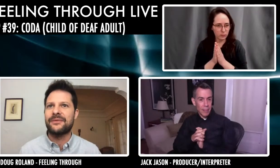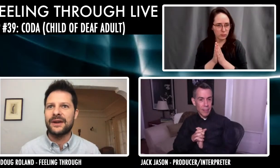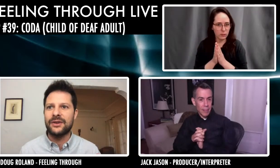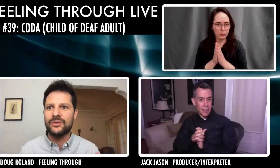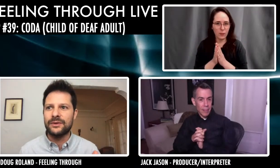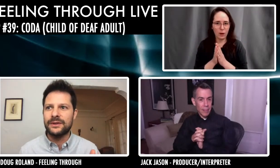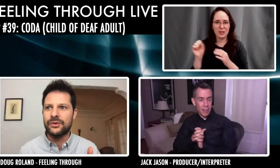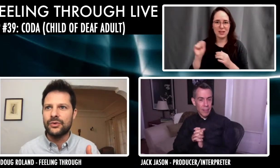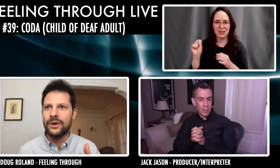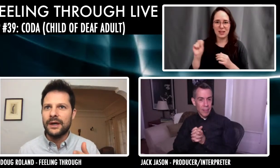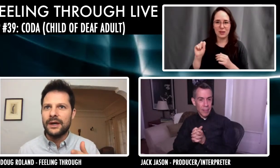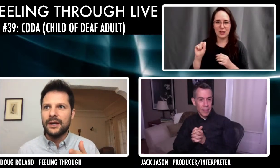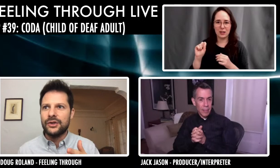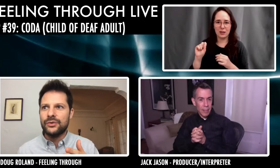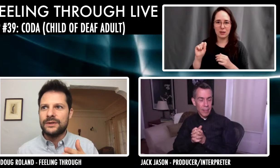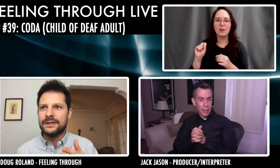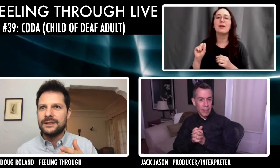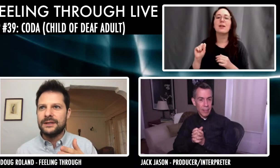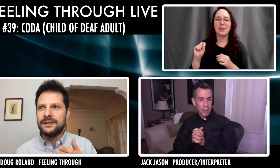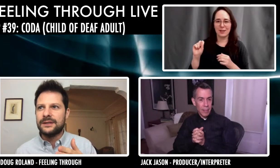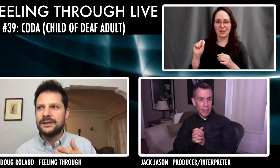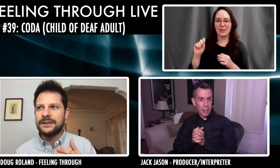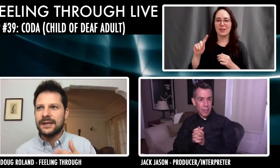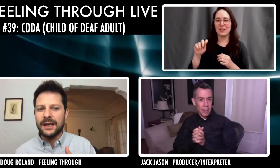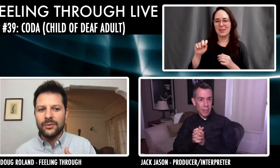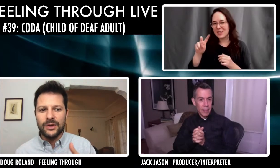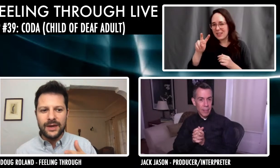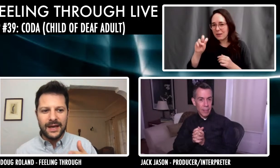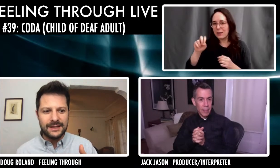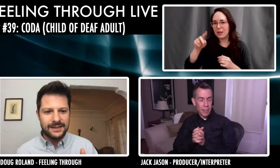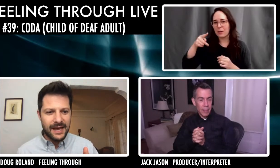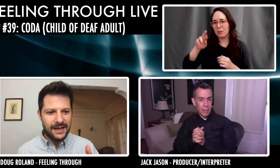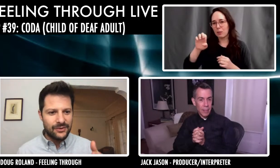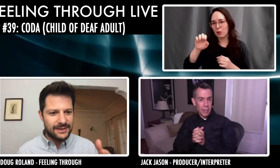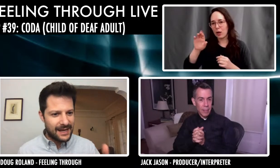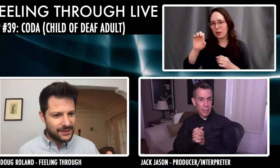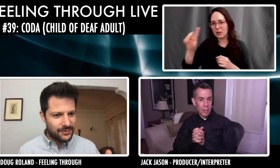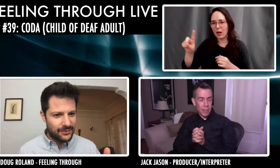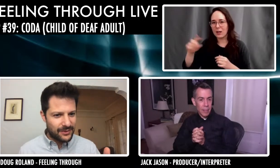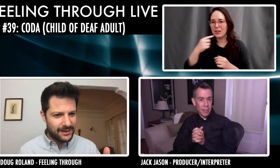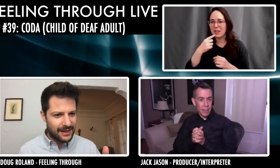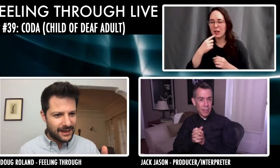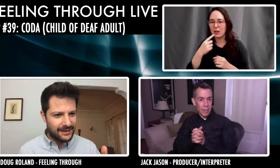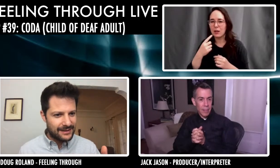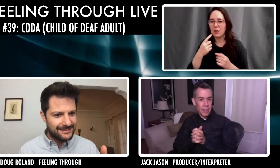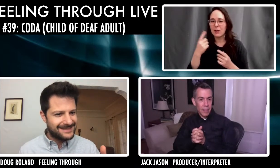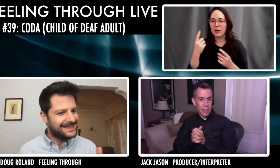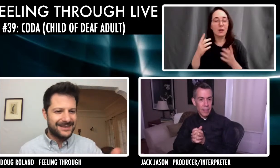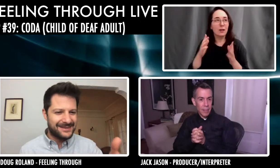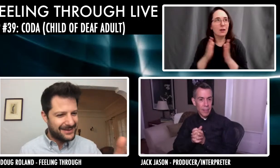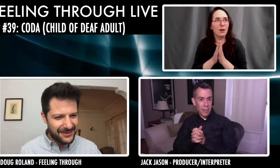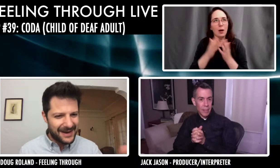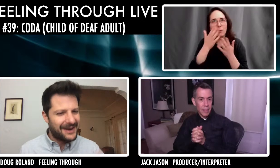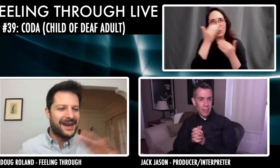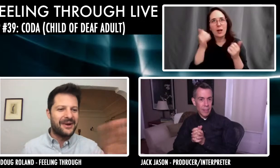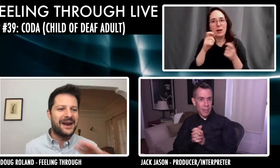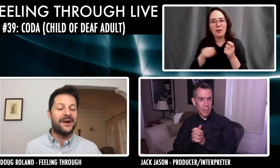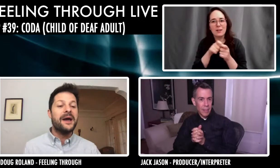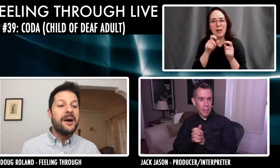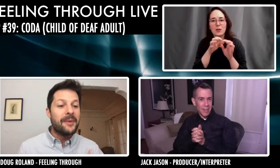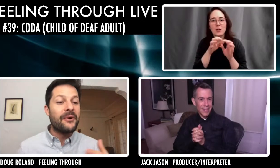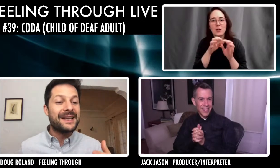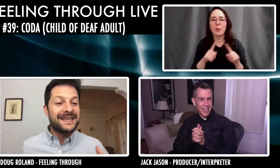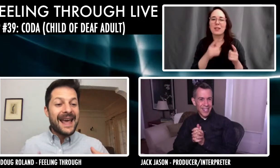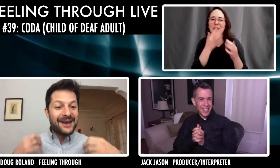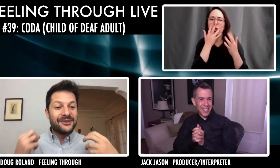last night. forget you, you, you sing what you can't say and you dance what you can't, if you're okay. What